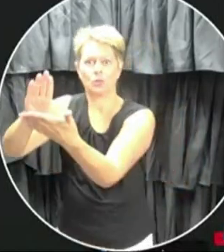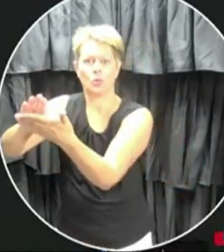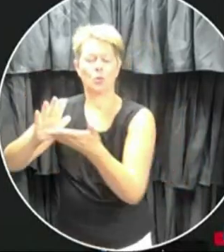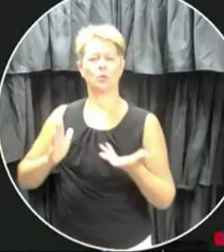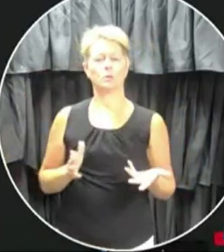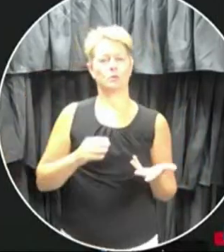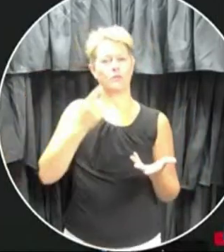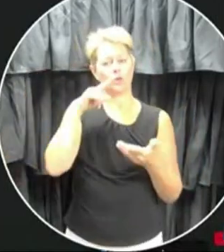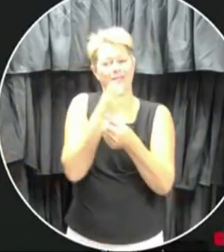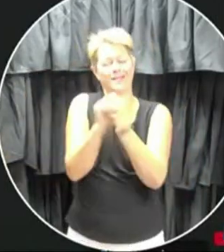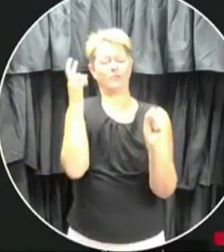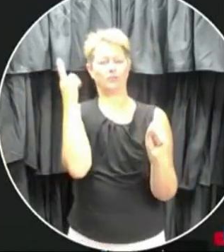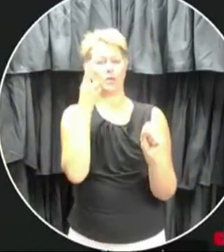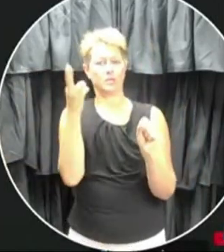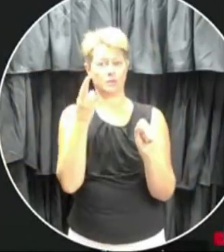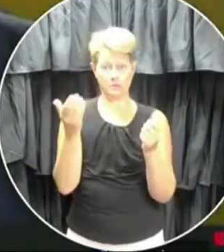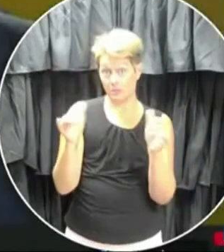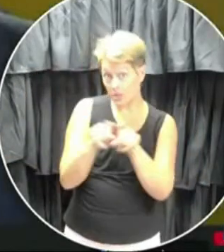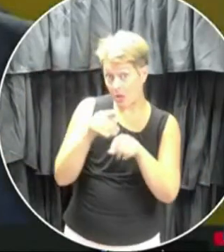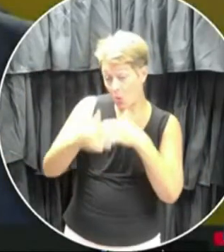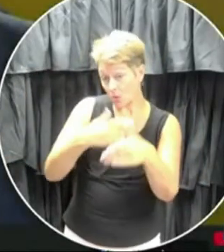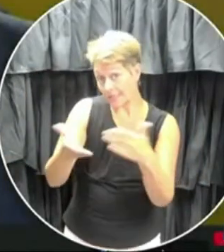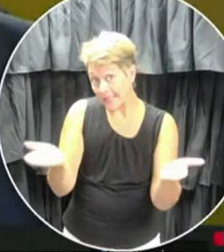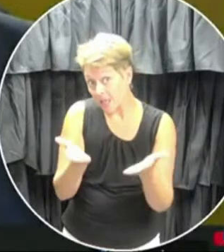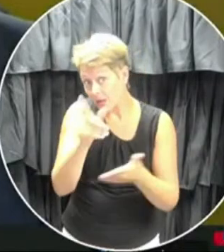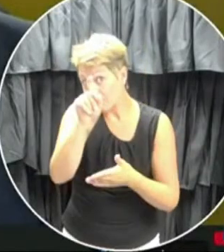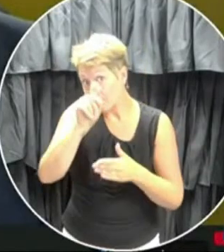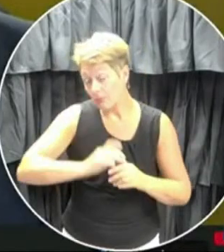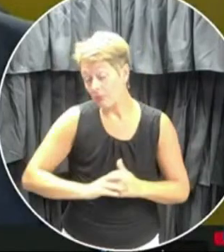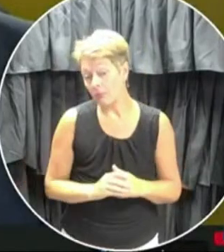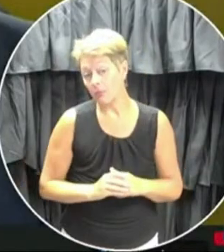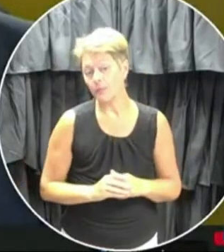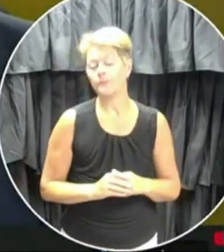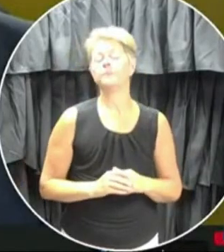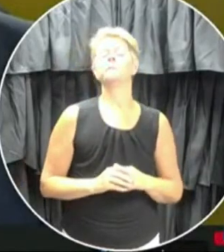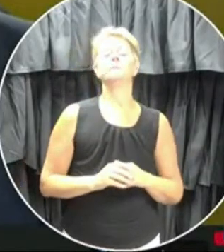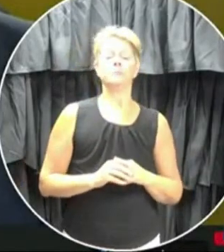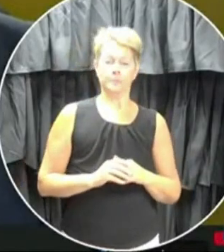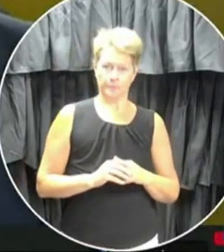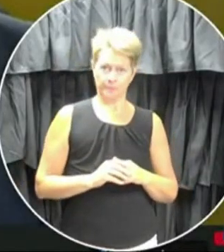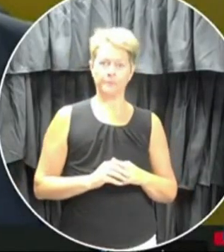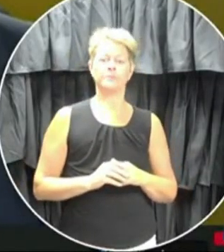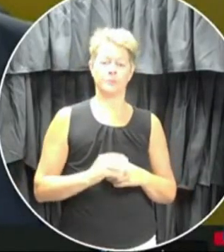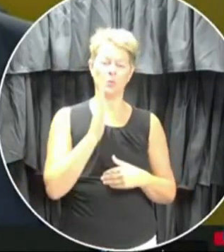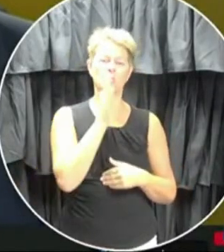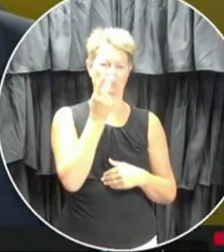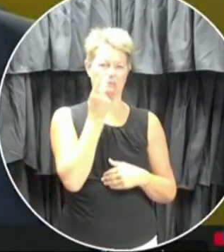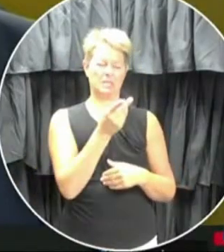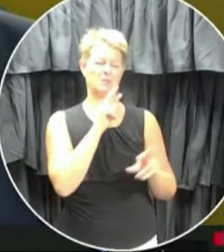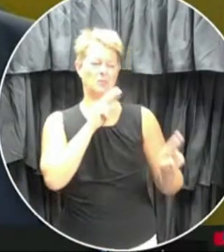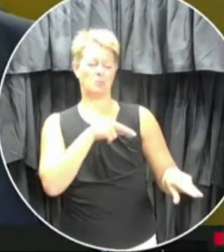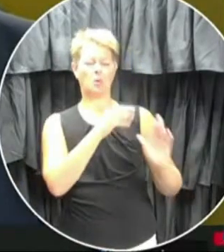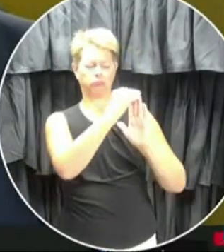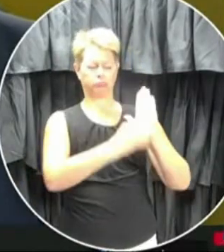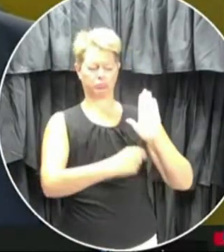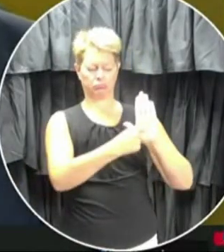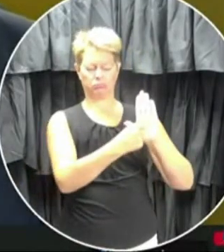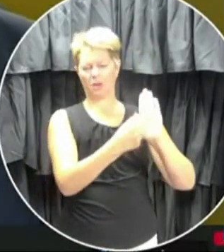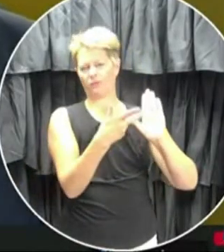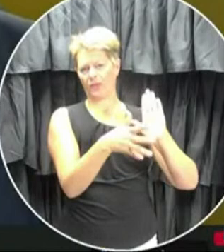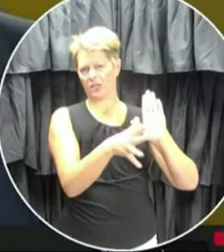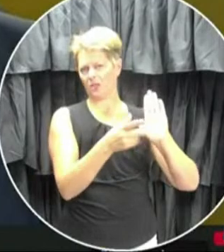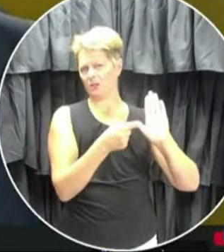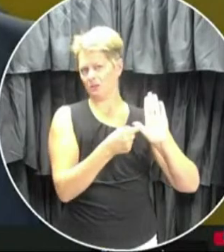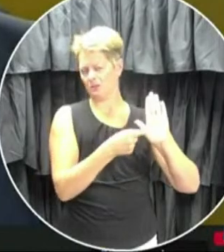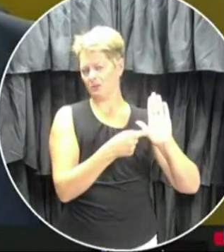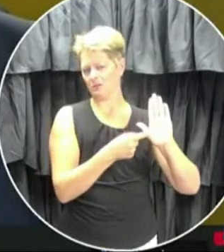concern, obviously. So right now the alluded to, and you'll see it in the report, and this is echoed from